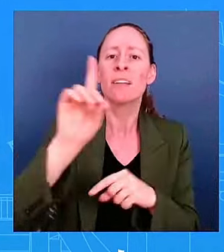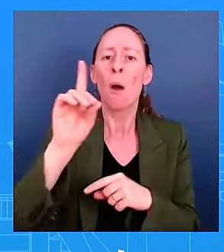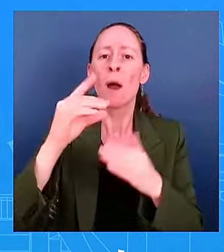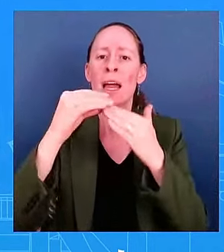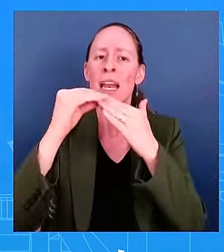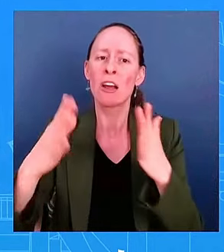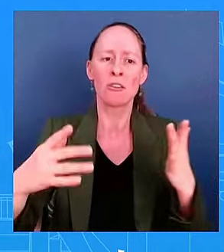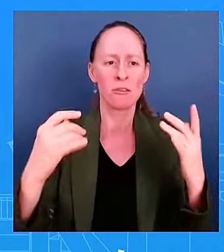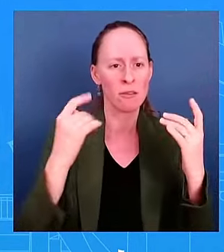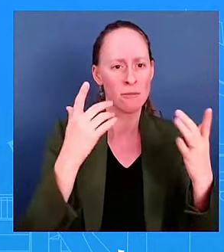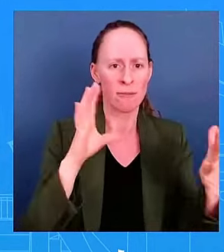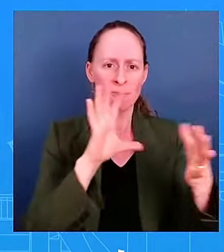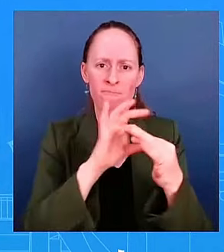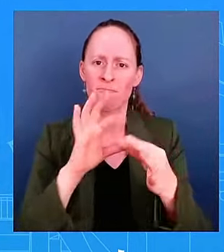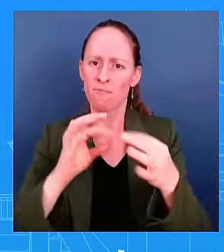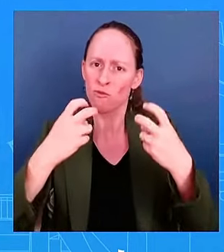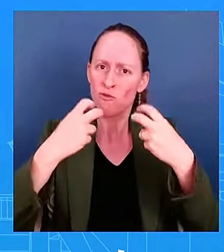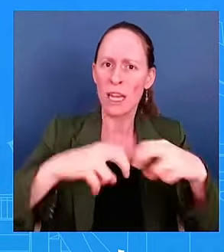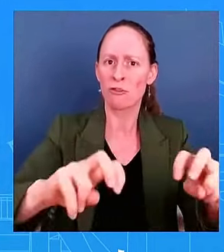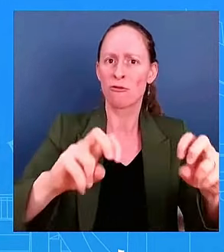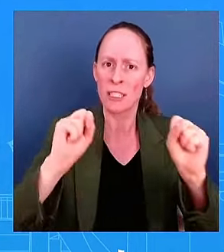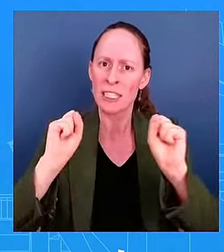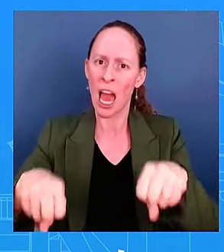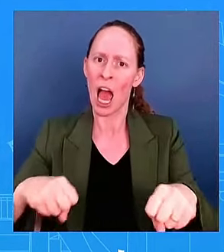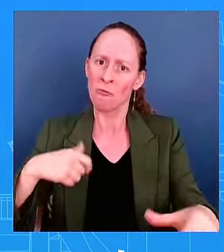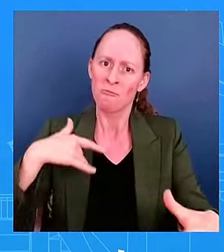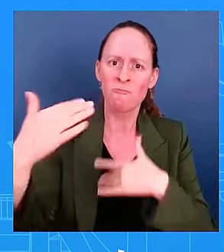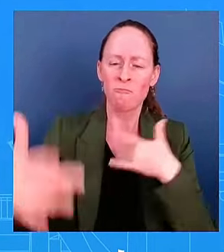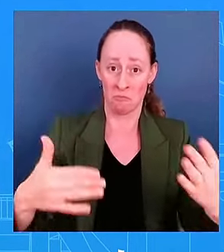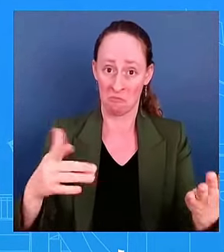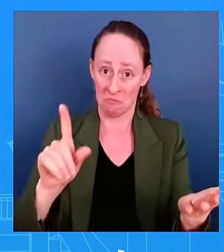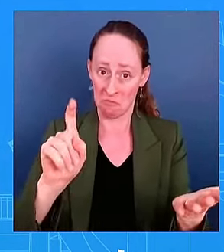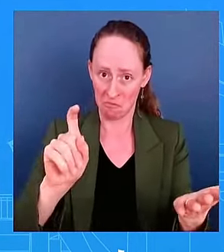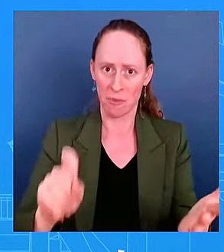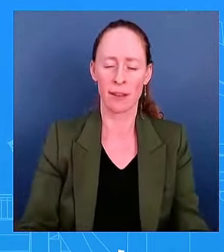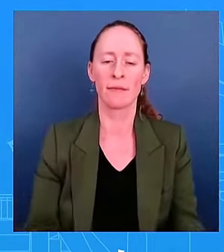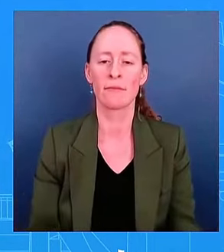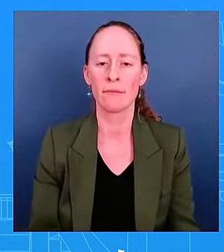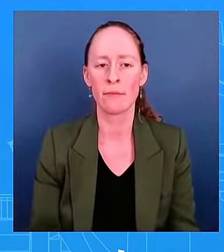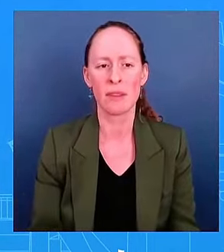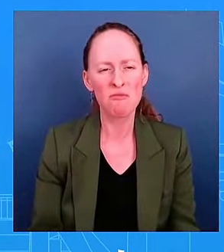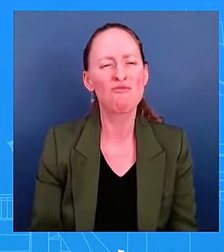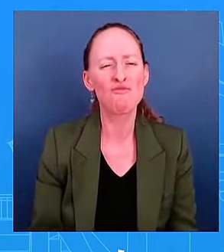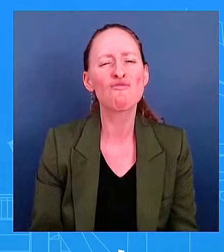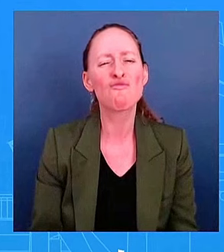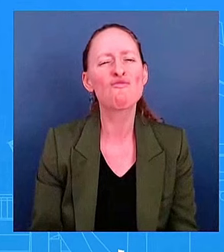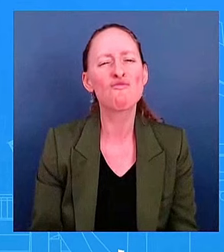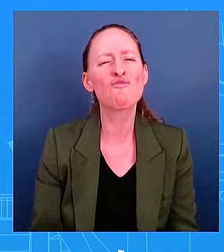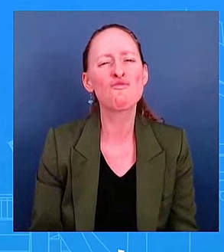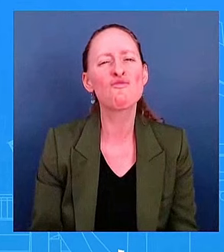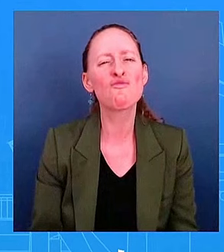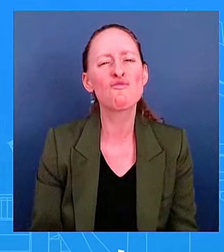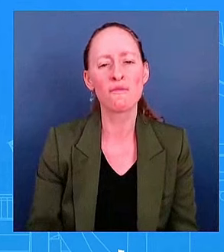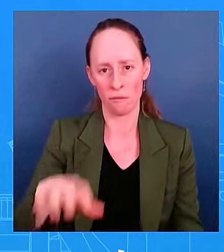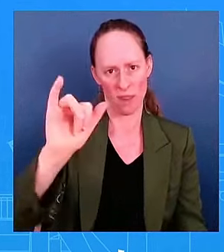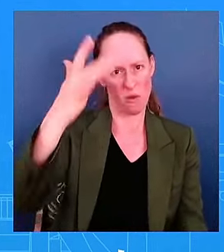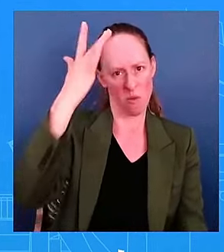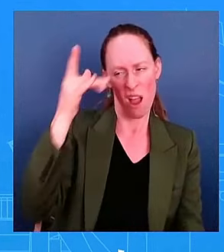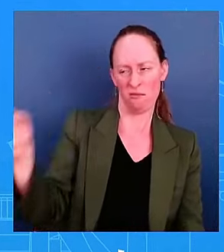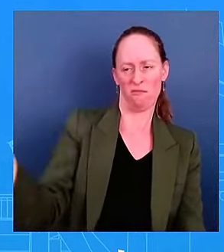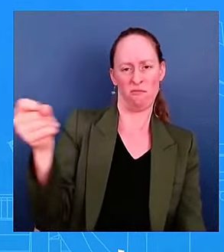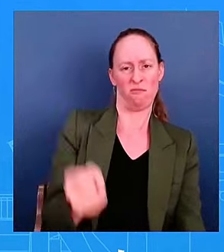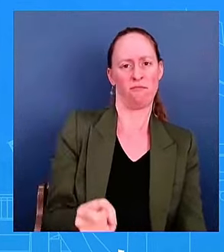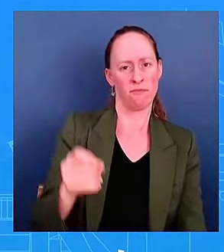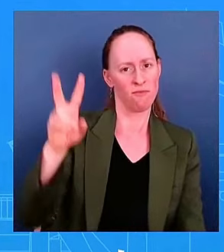why he picked the vice president, President Kamala Harris, is because she is indeed the future of the party. And he's very